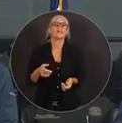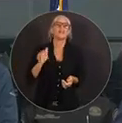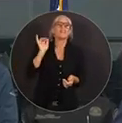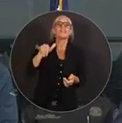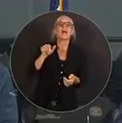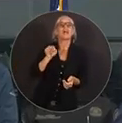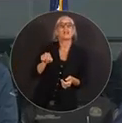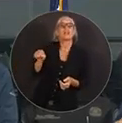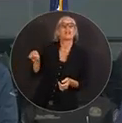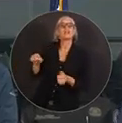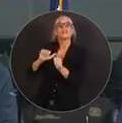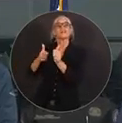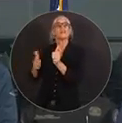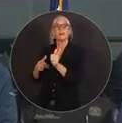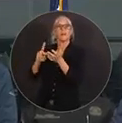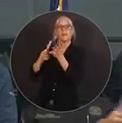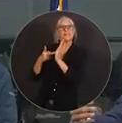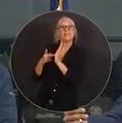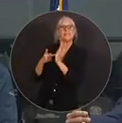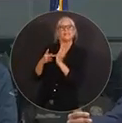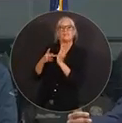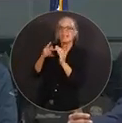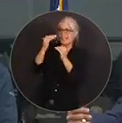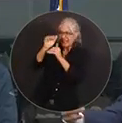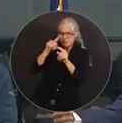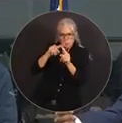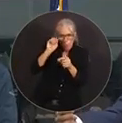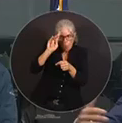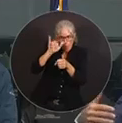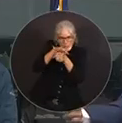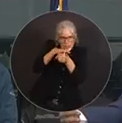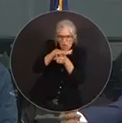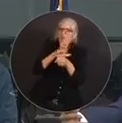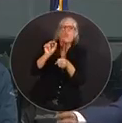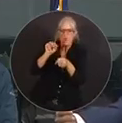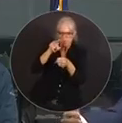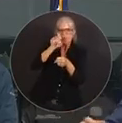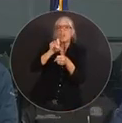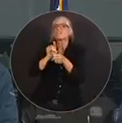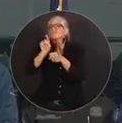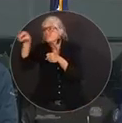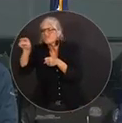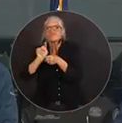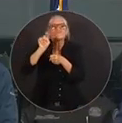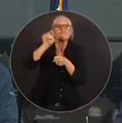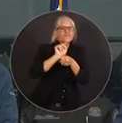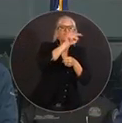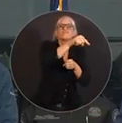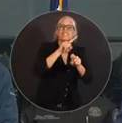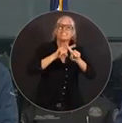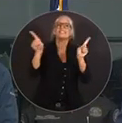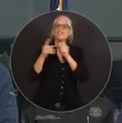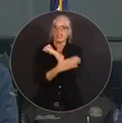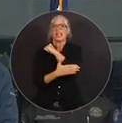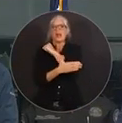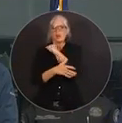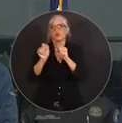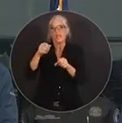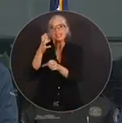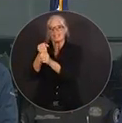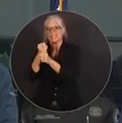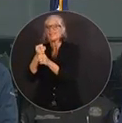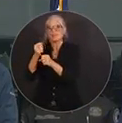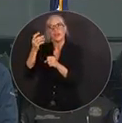simply limited to those counties. You will have shelters in other counties that are a little bit further away from the storm surge. And